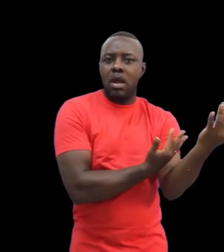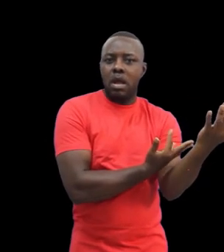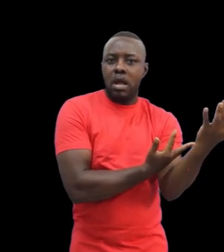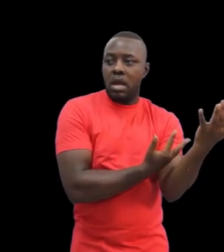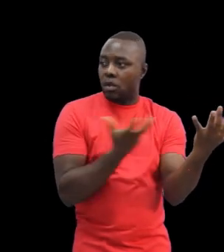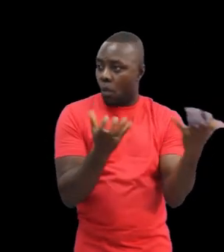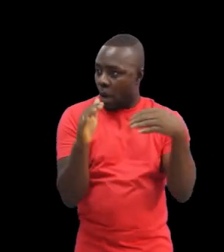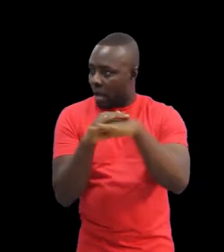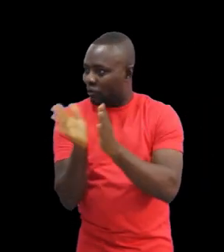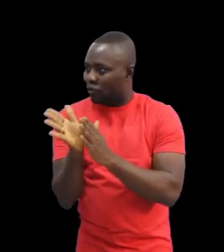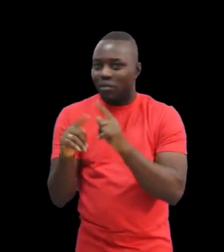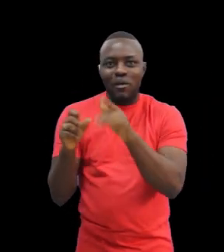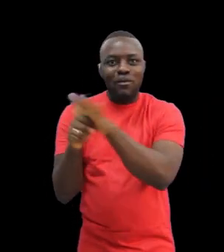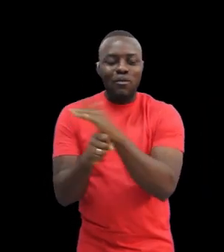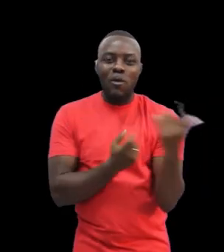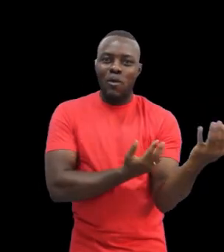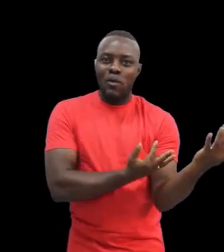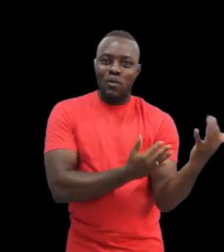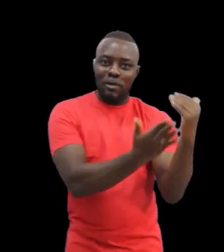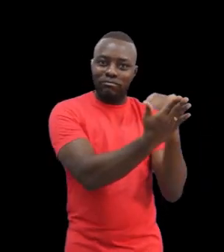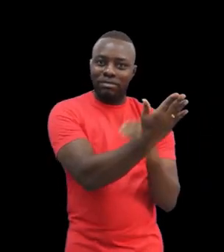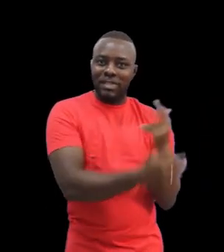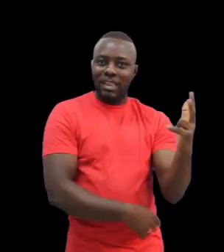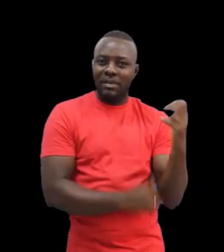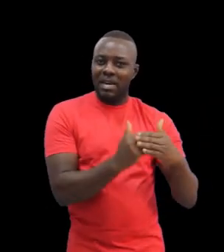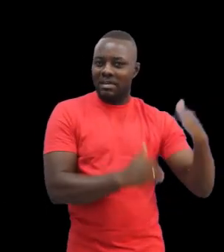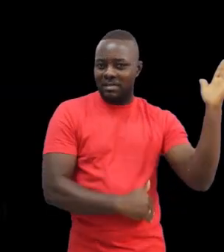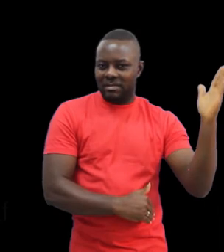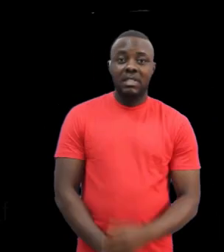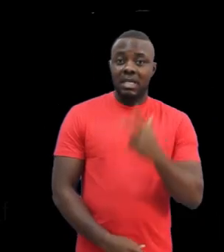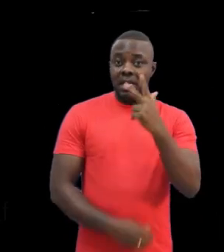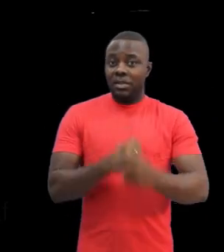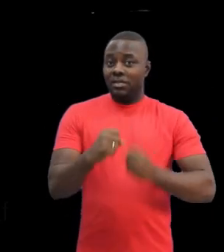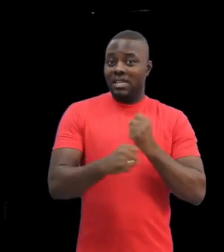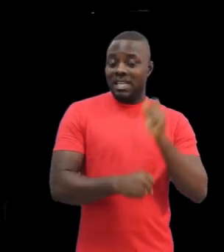that waitlist swirled to